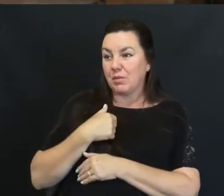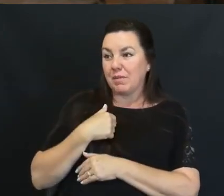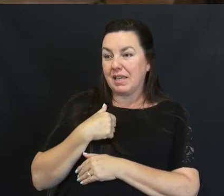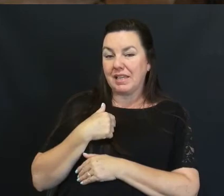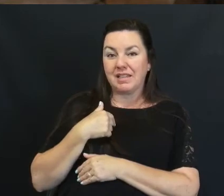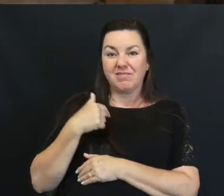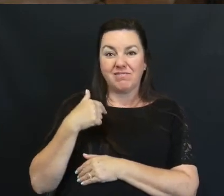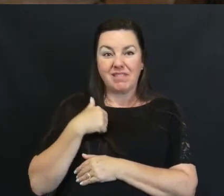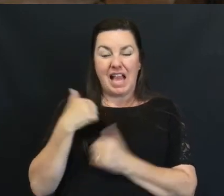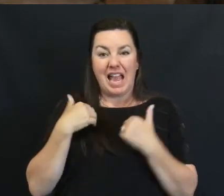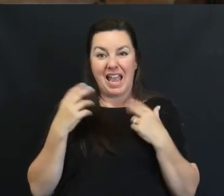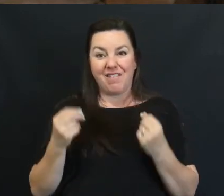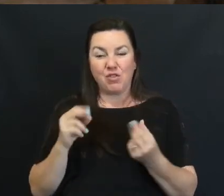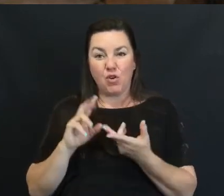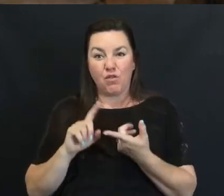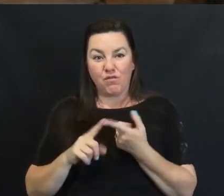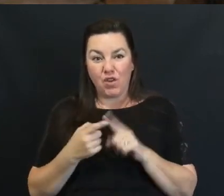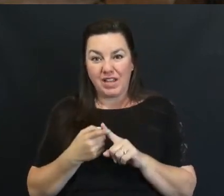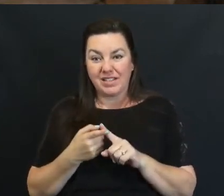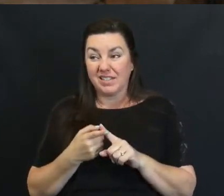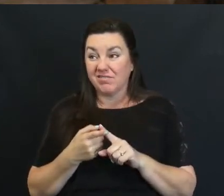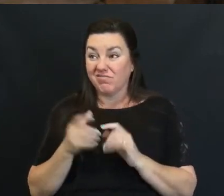Have No Friends I